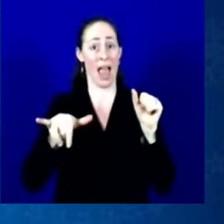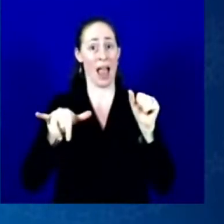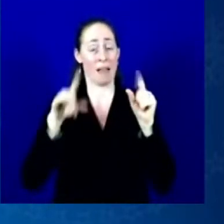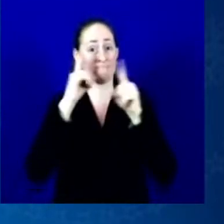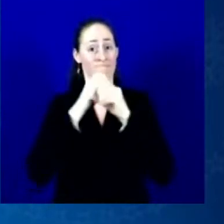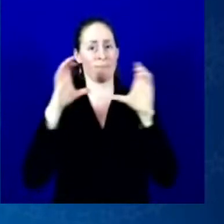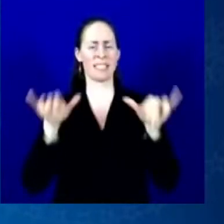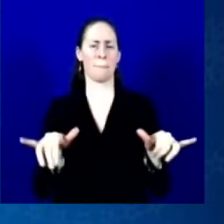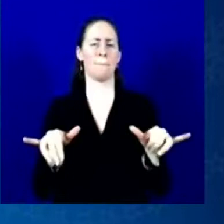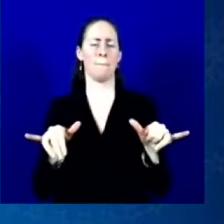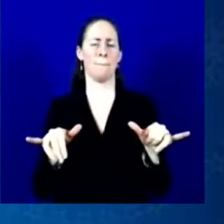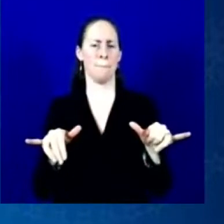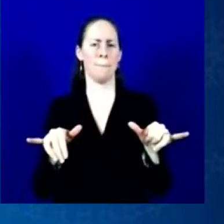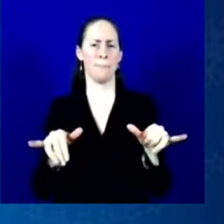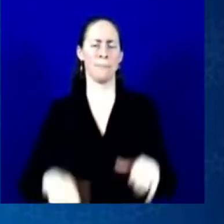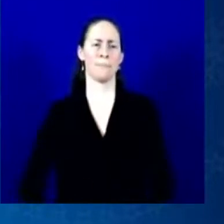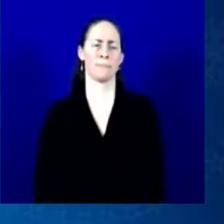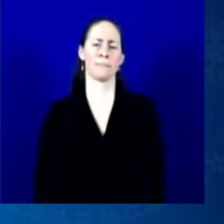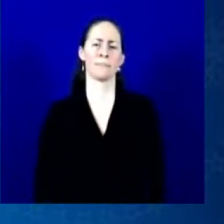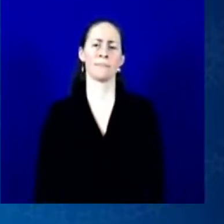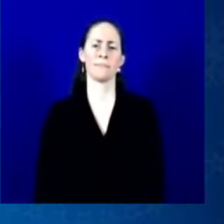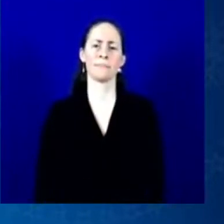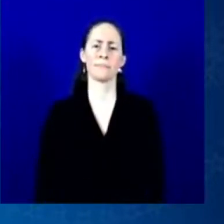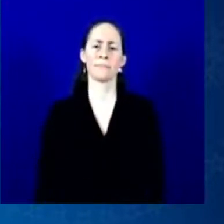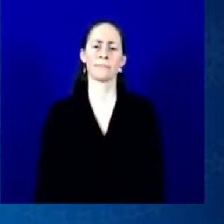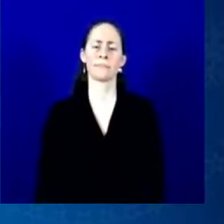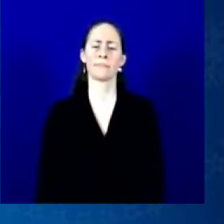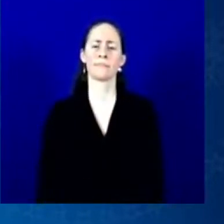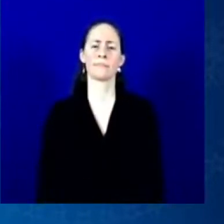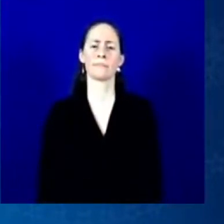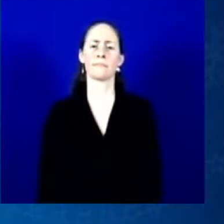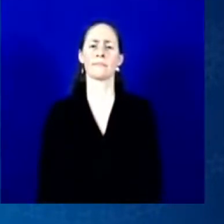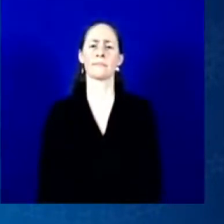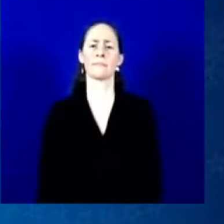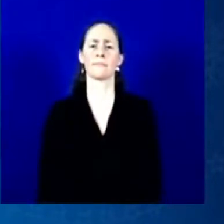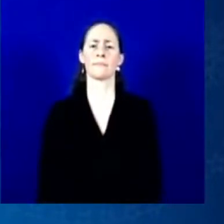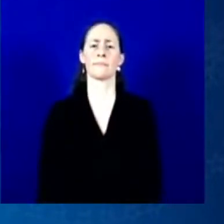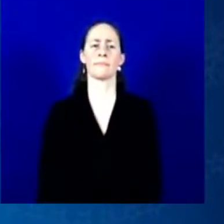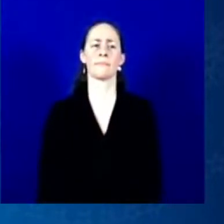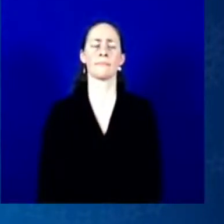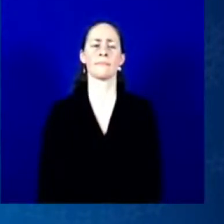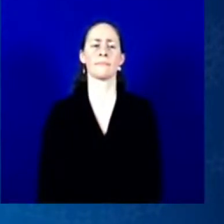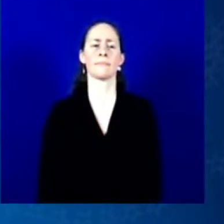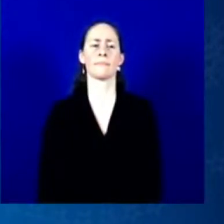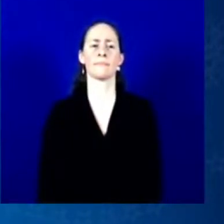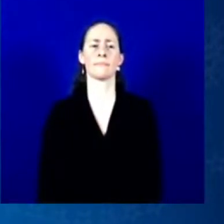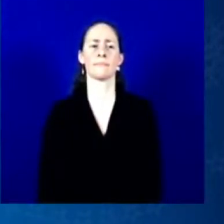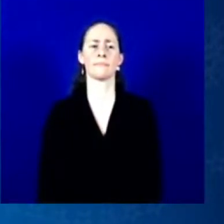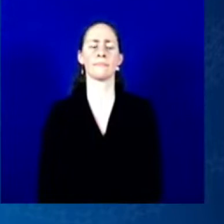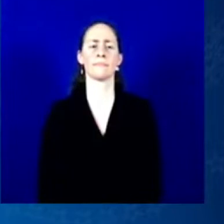president could remain silent when basic human rights are being so blatantly violated.